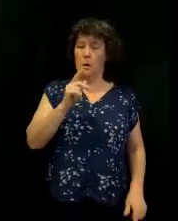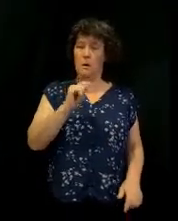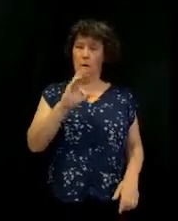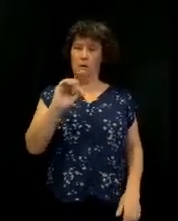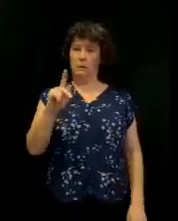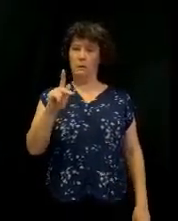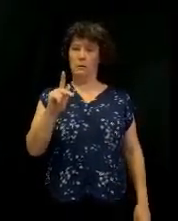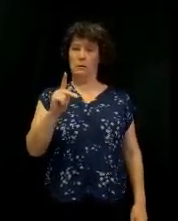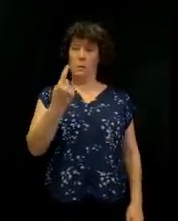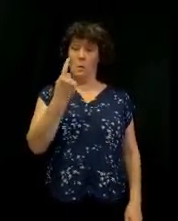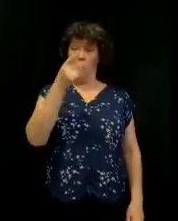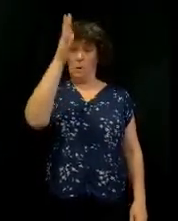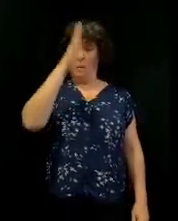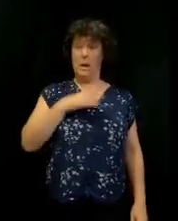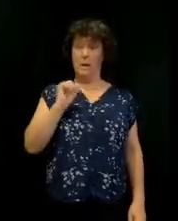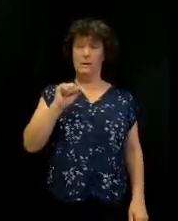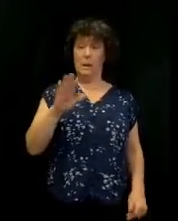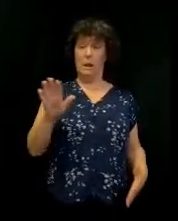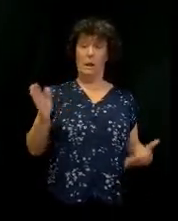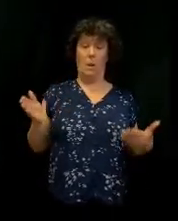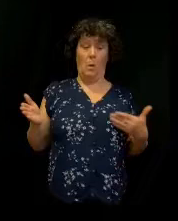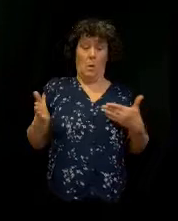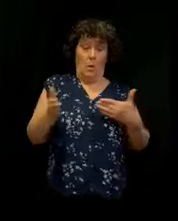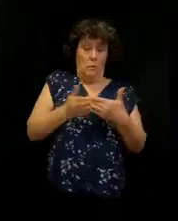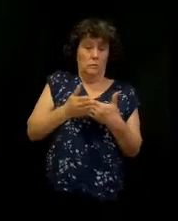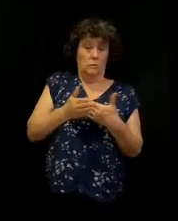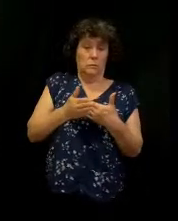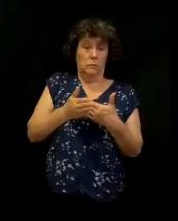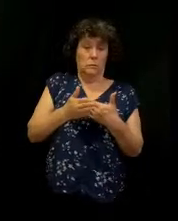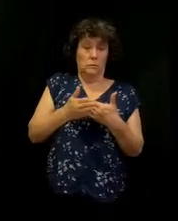There was one guy that could get close, nobody else.